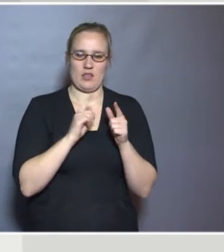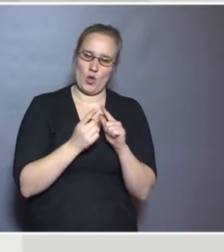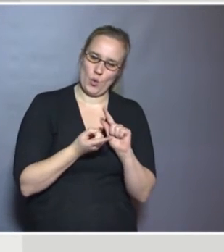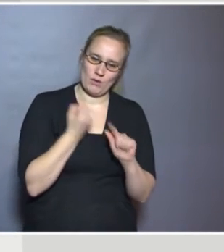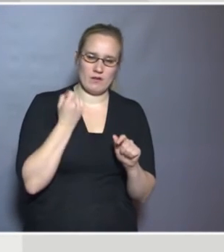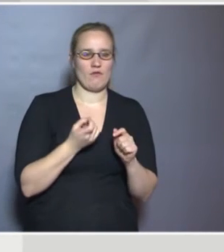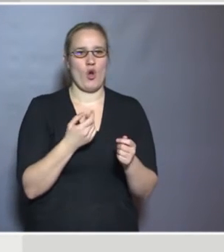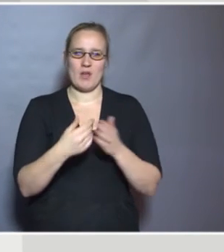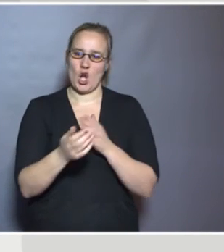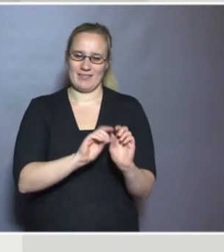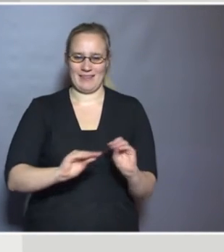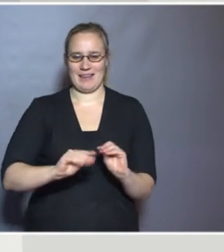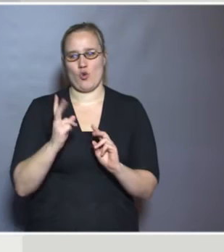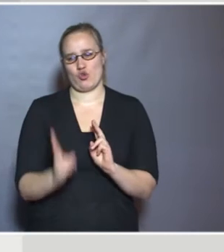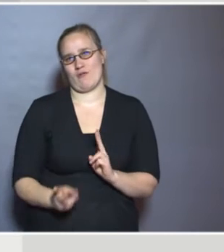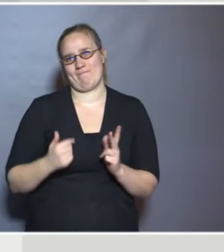for practitioners as well.